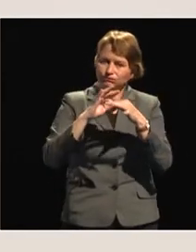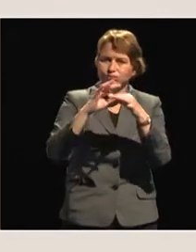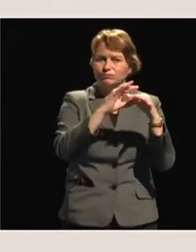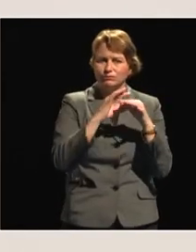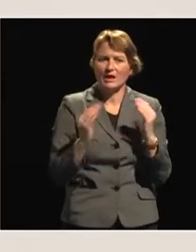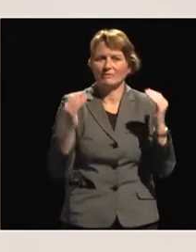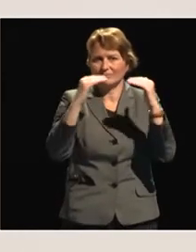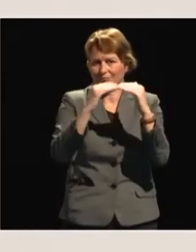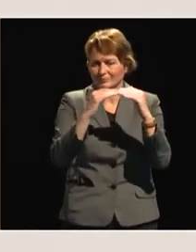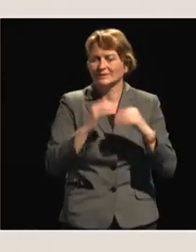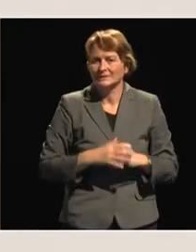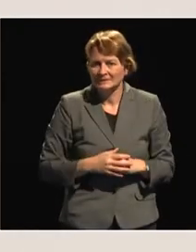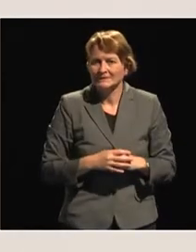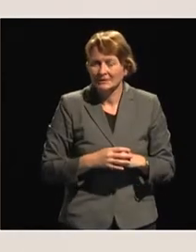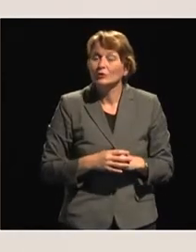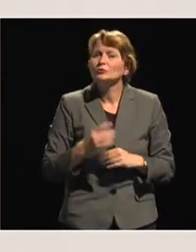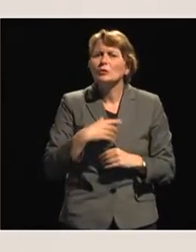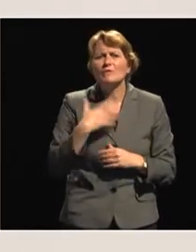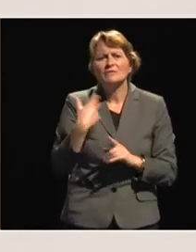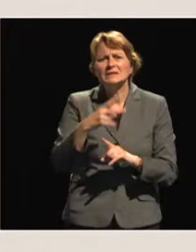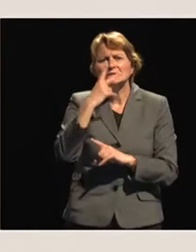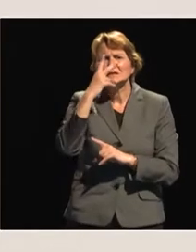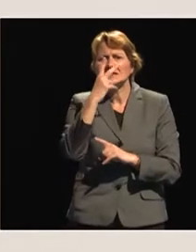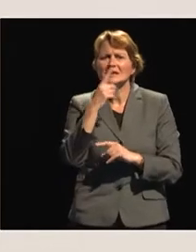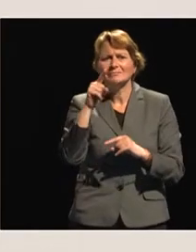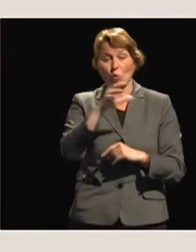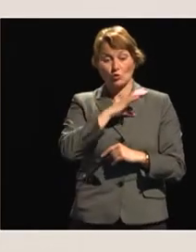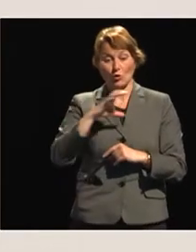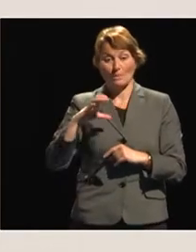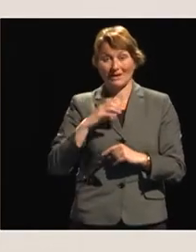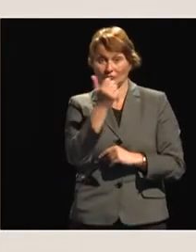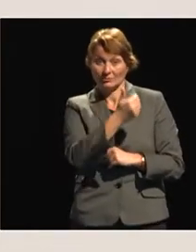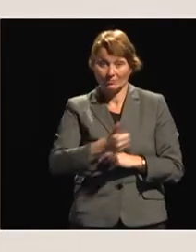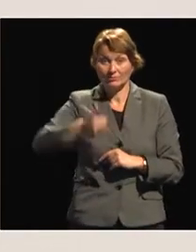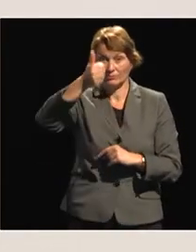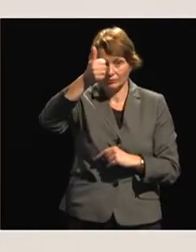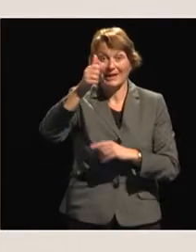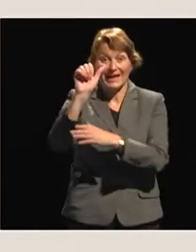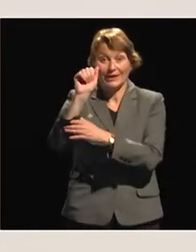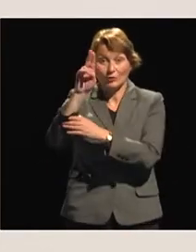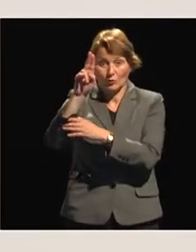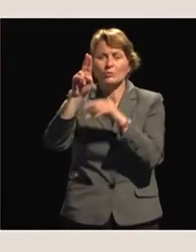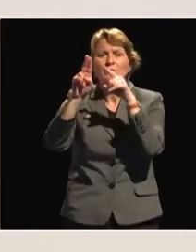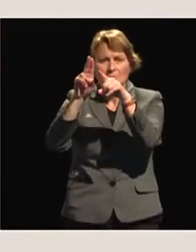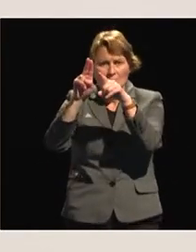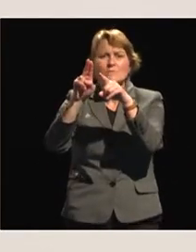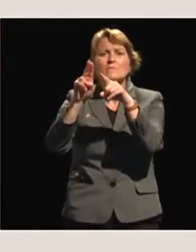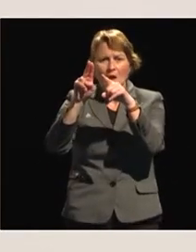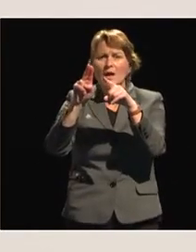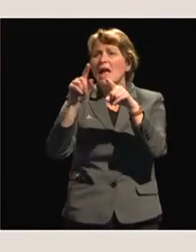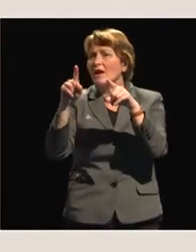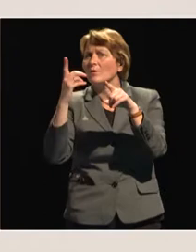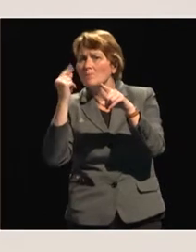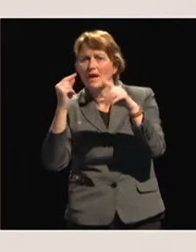see, our executive commissioners on the African Union, we are parity. It's 50-50.